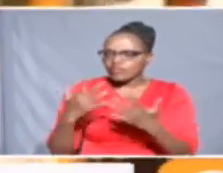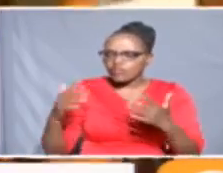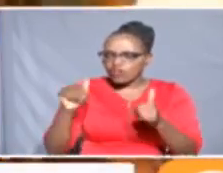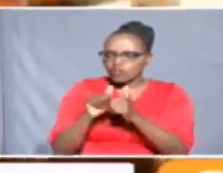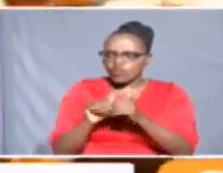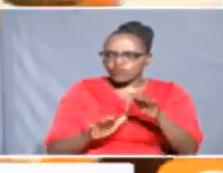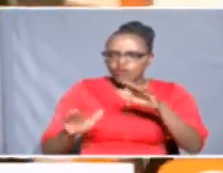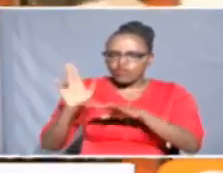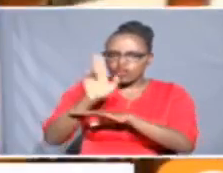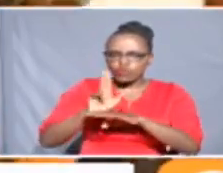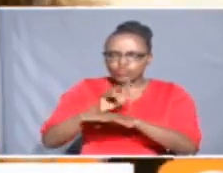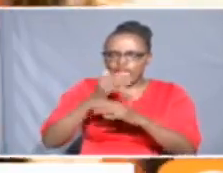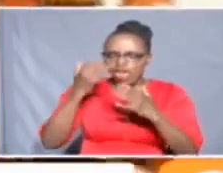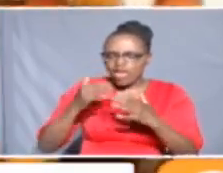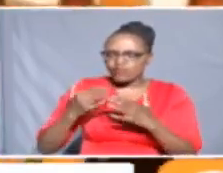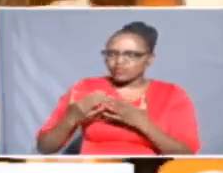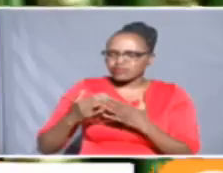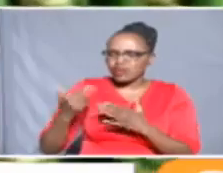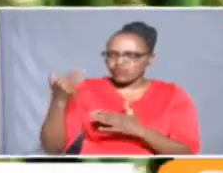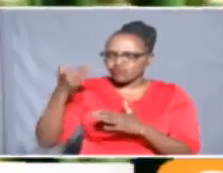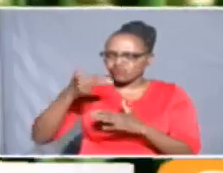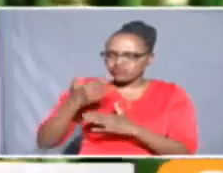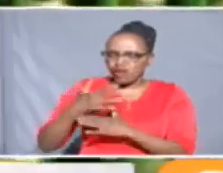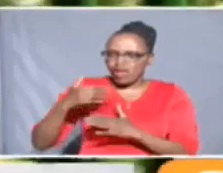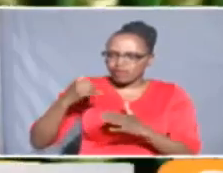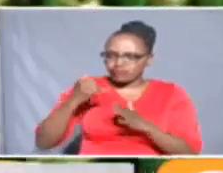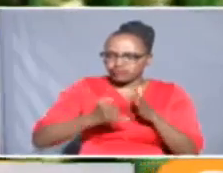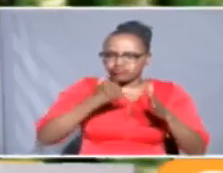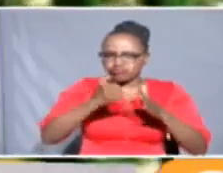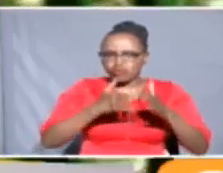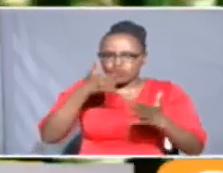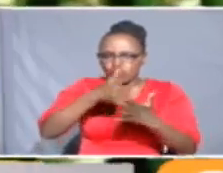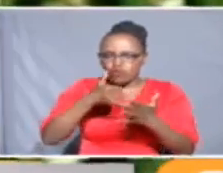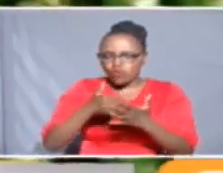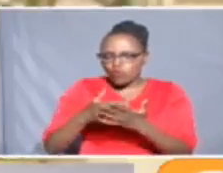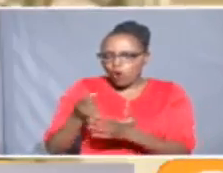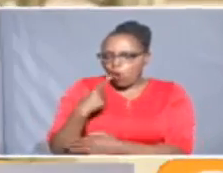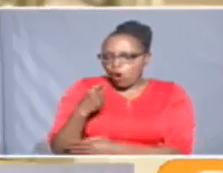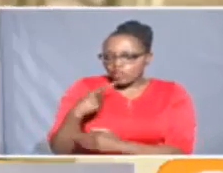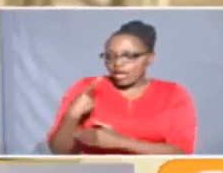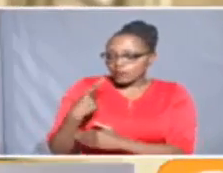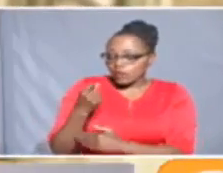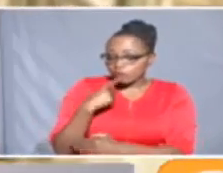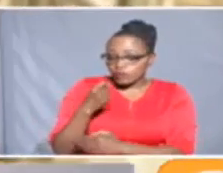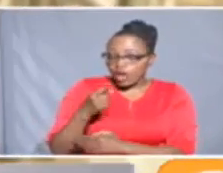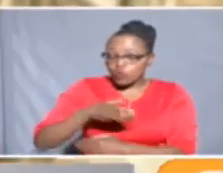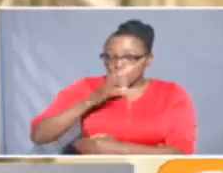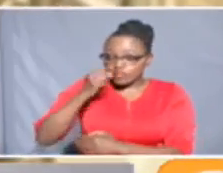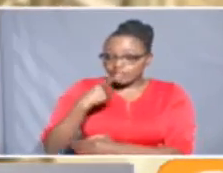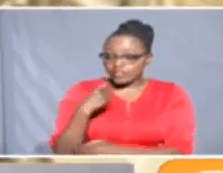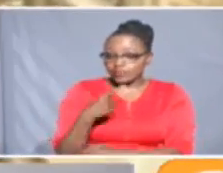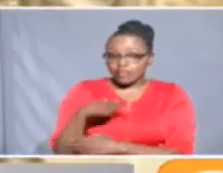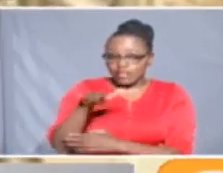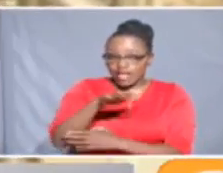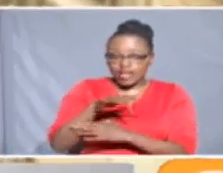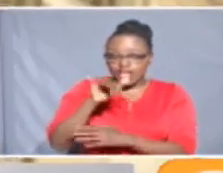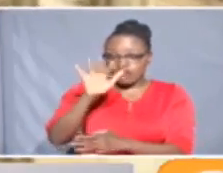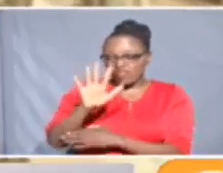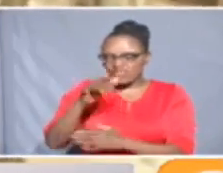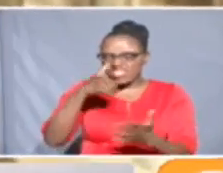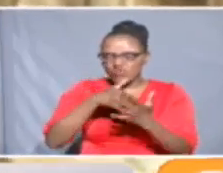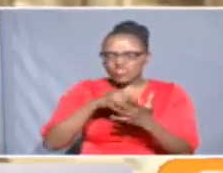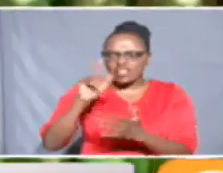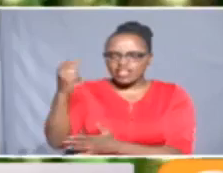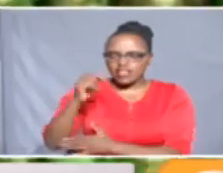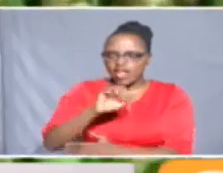replace use of heavy fuel oil. The plan will also involve water treatment solutions in five African sites, including Kenya.